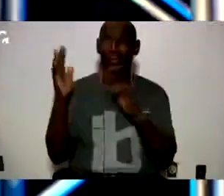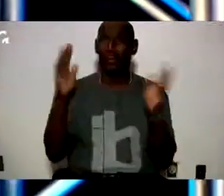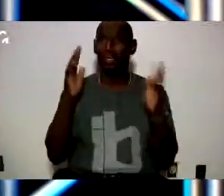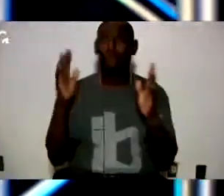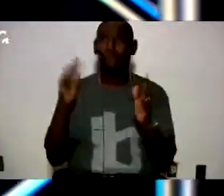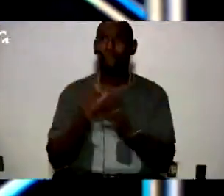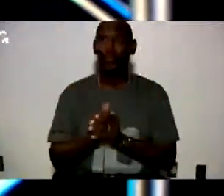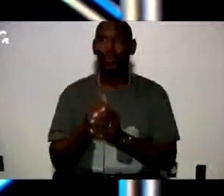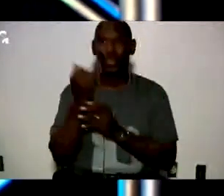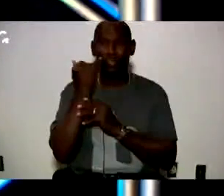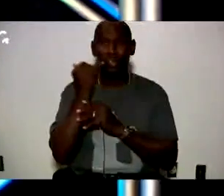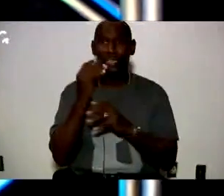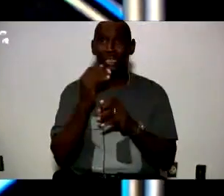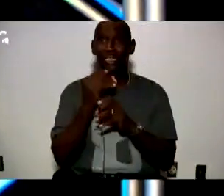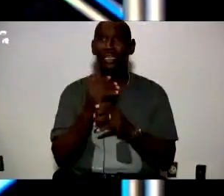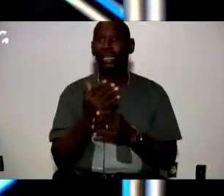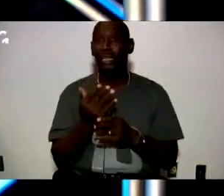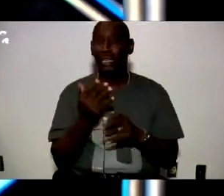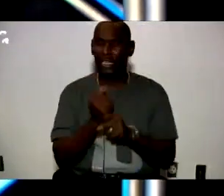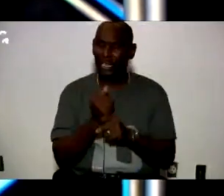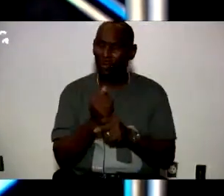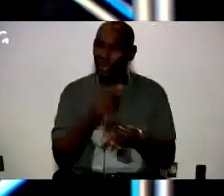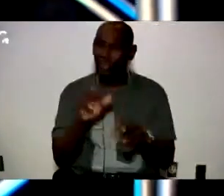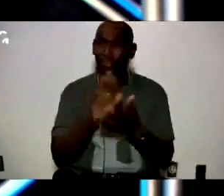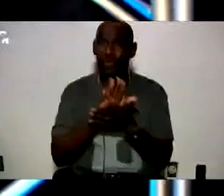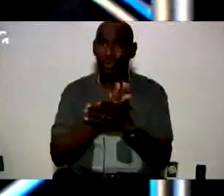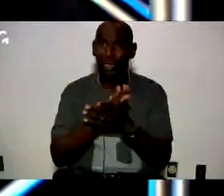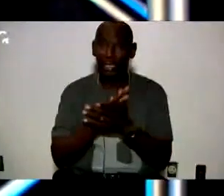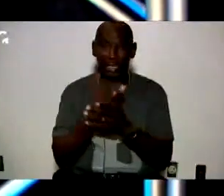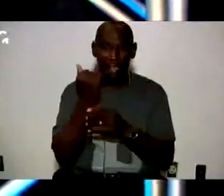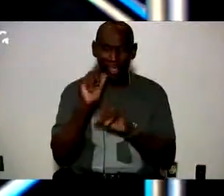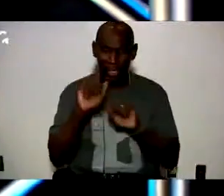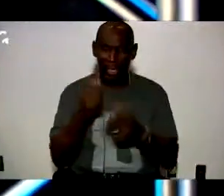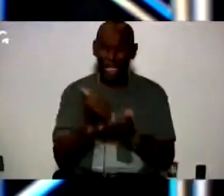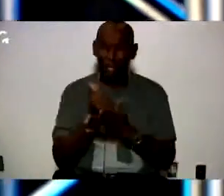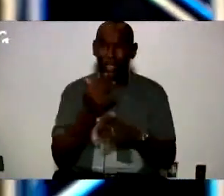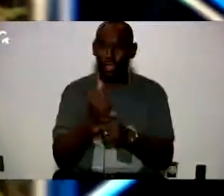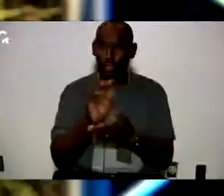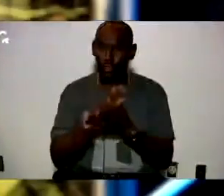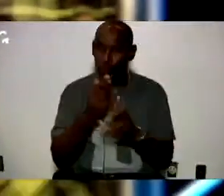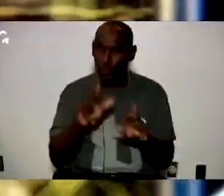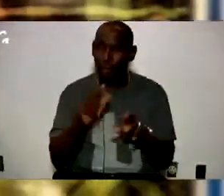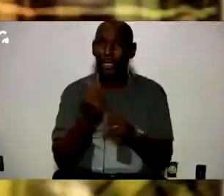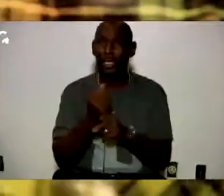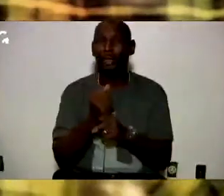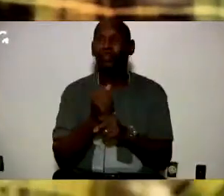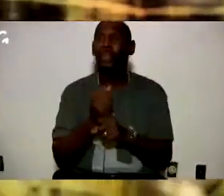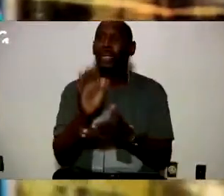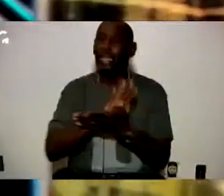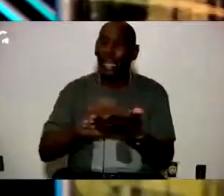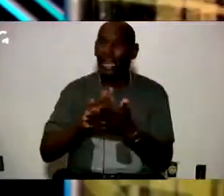if we can get them school ready if they can help us get them school ready we can get them college and career ready no problem